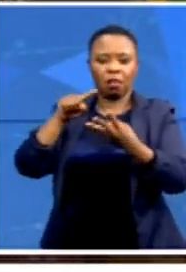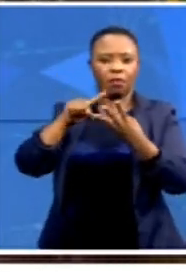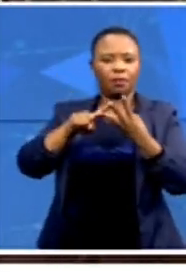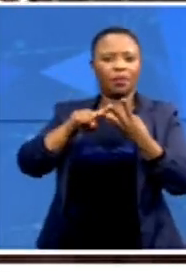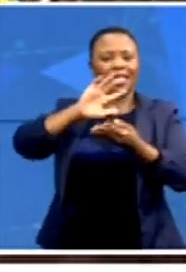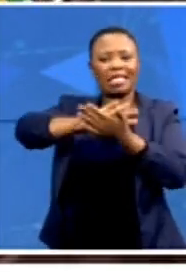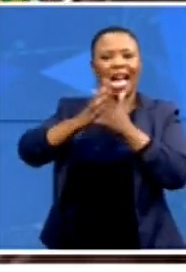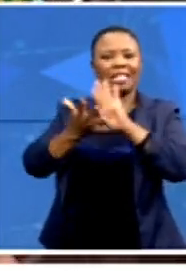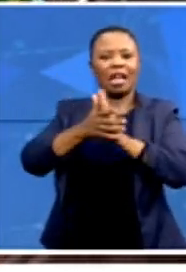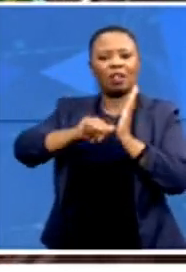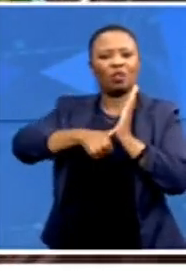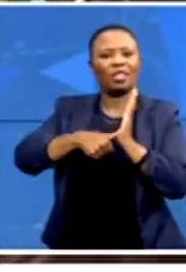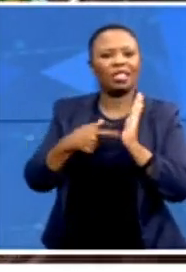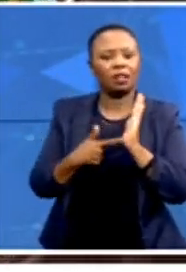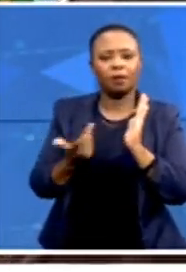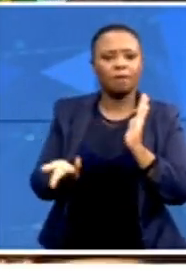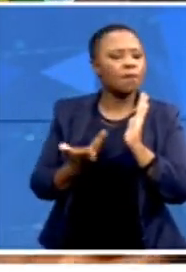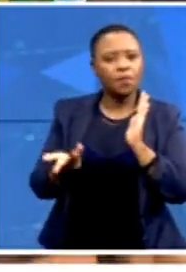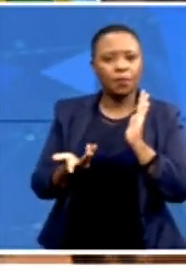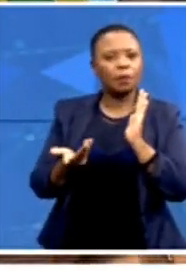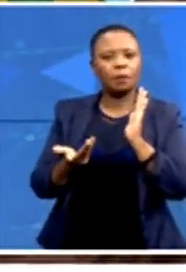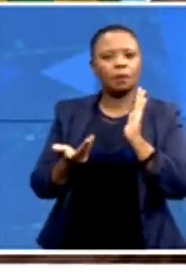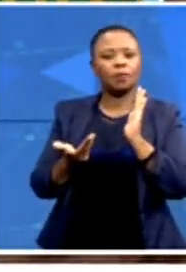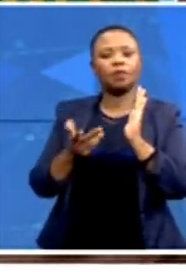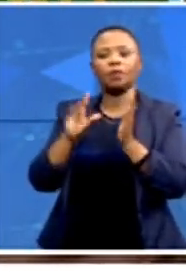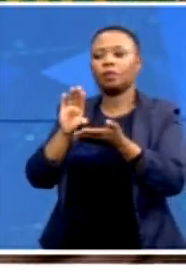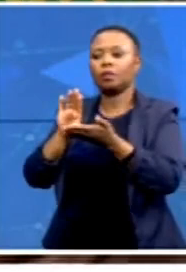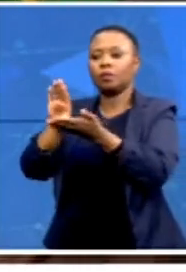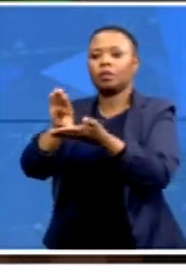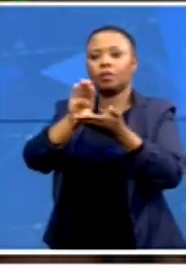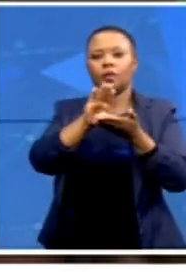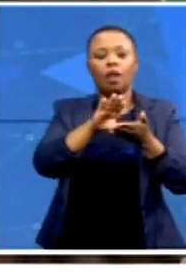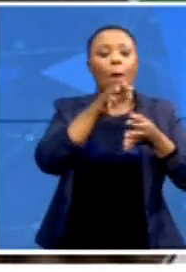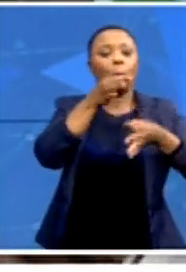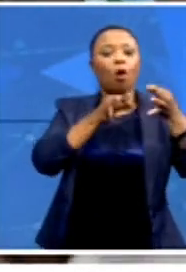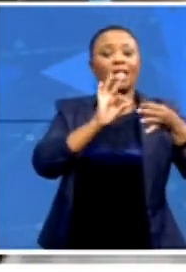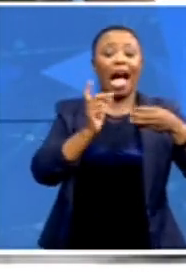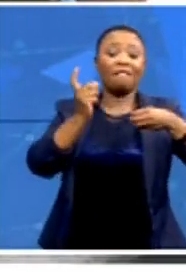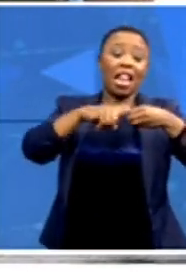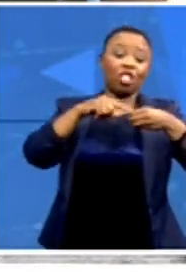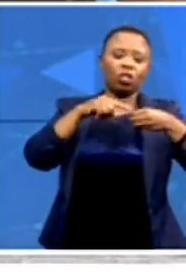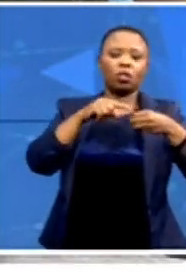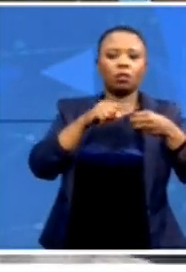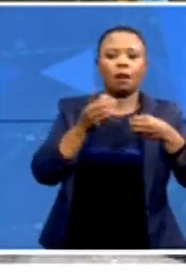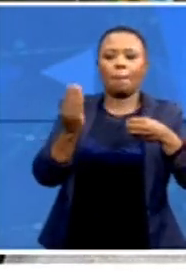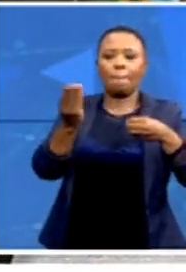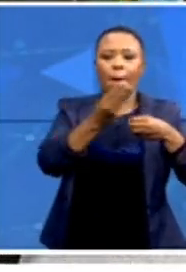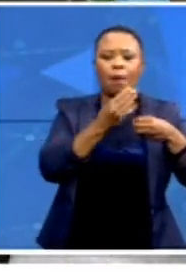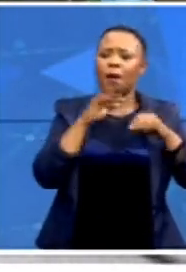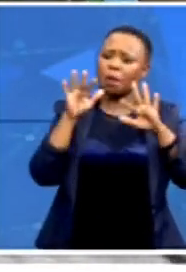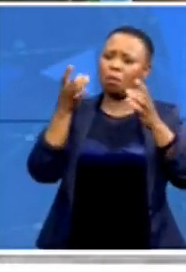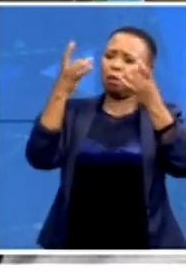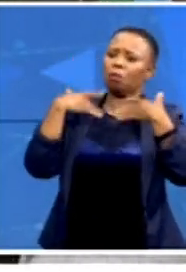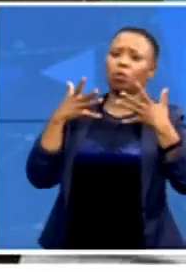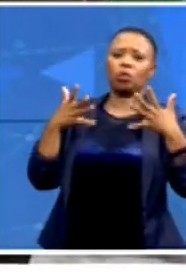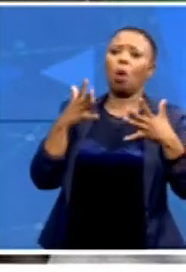dished according to political affiliations. And that's what people have been telling us all over these places. Well, your programme for the